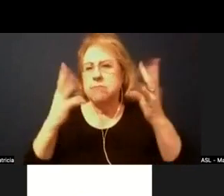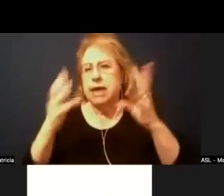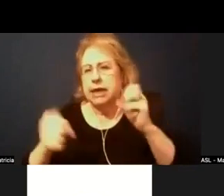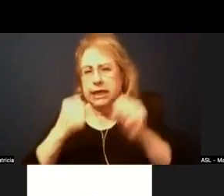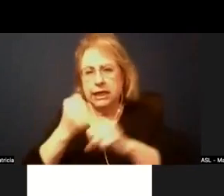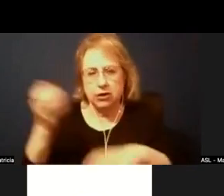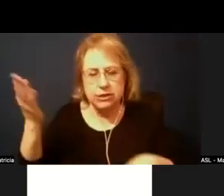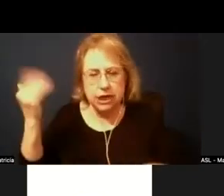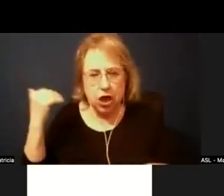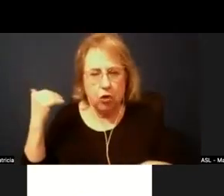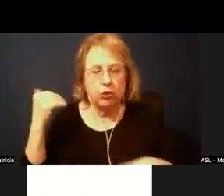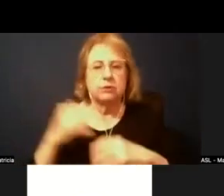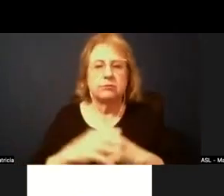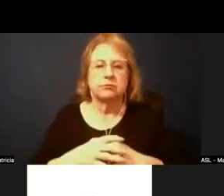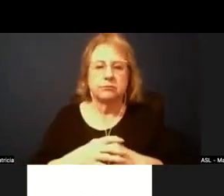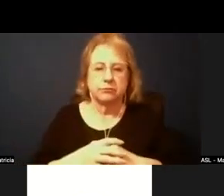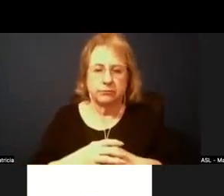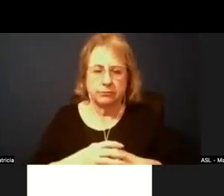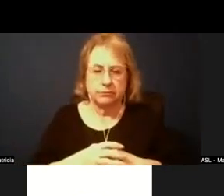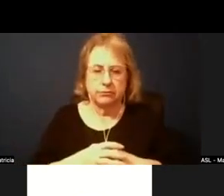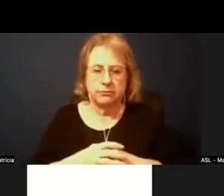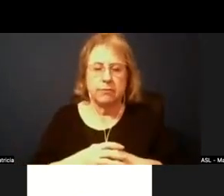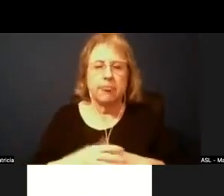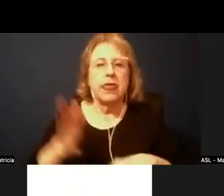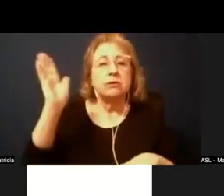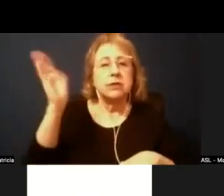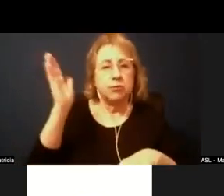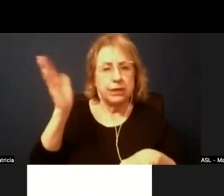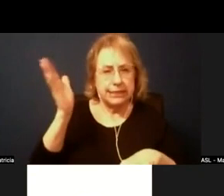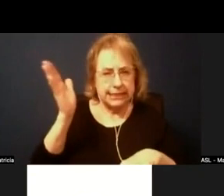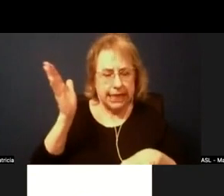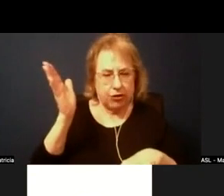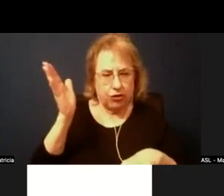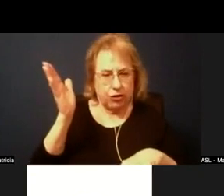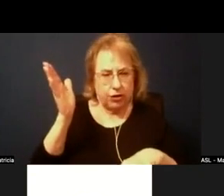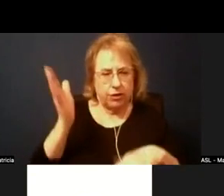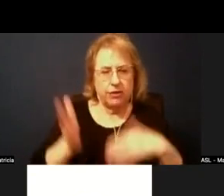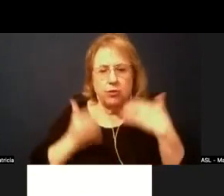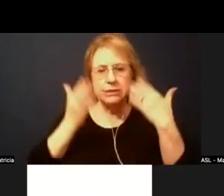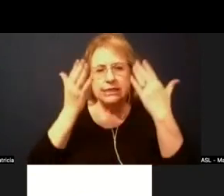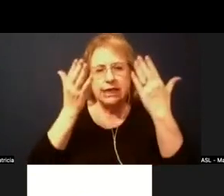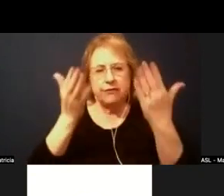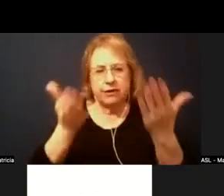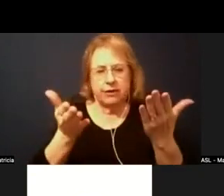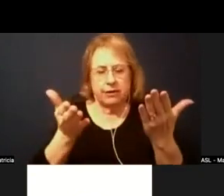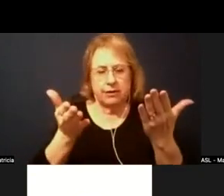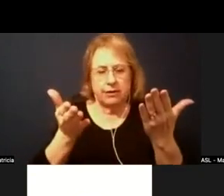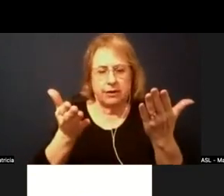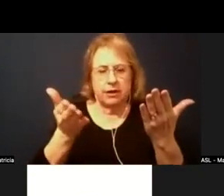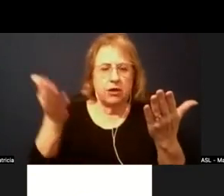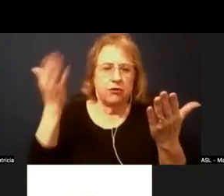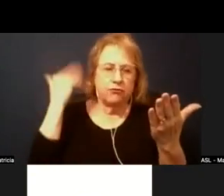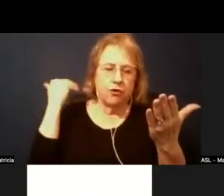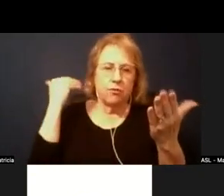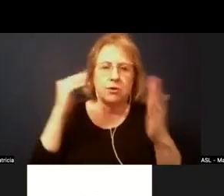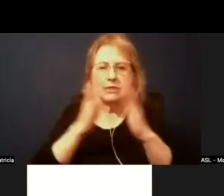And it was a presentation that was actually given by former City Council